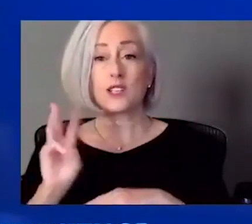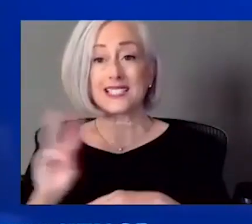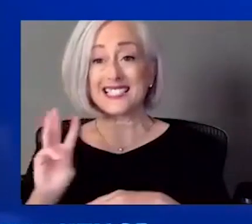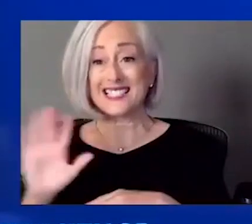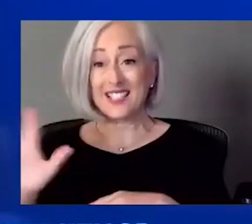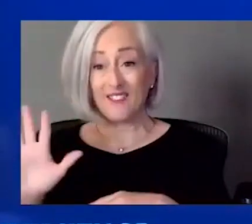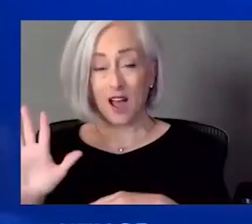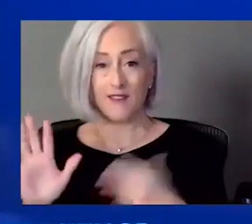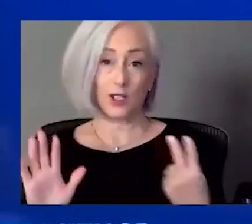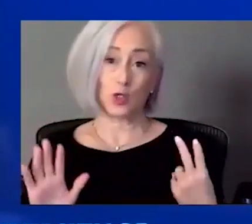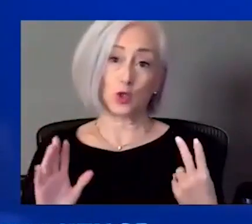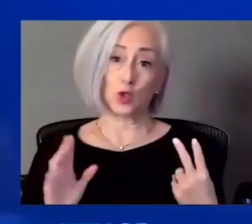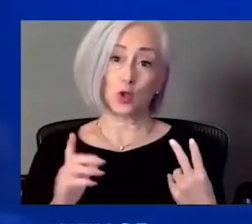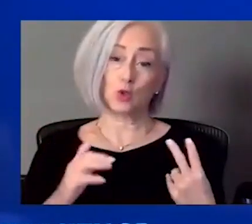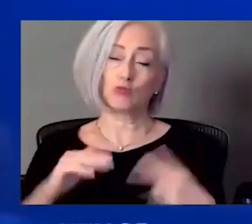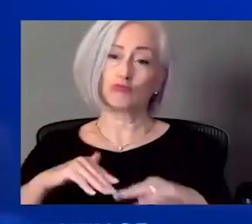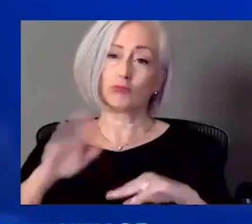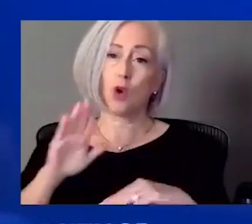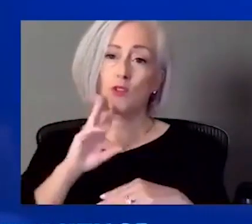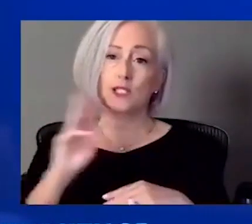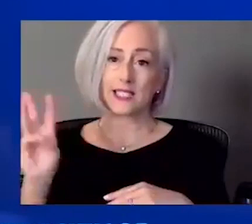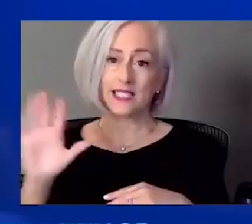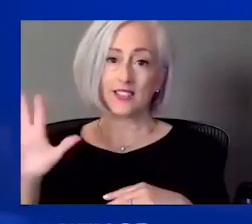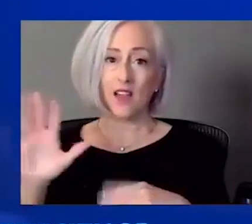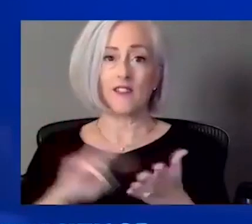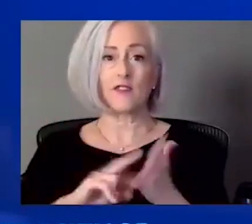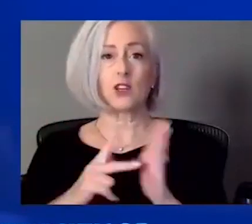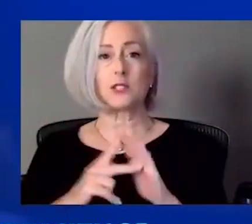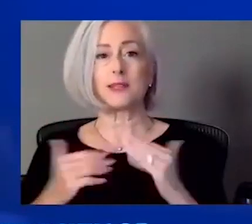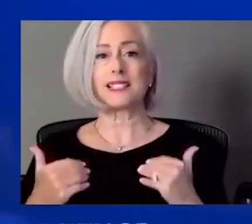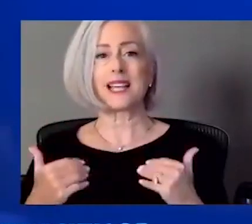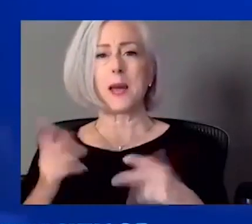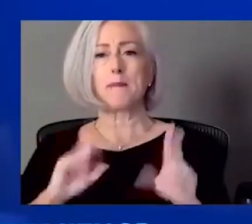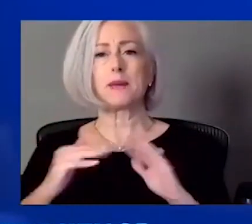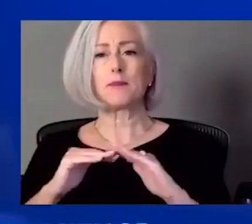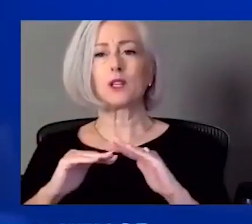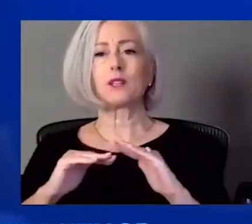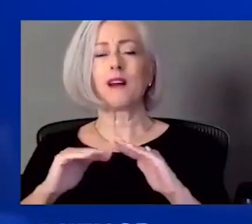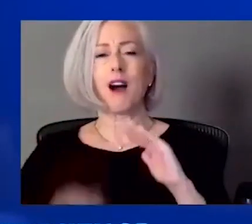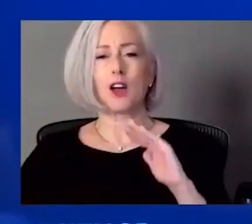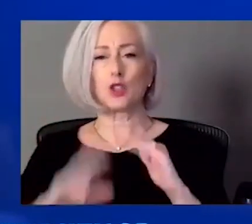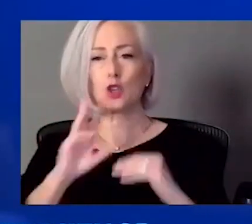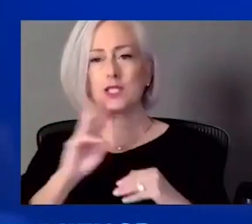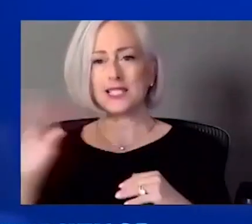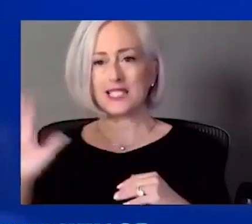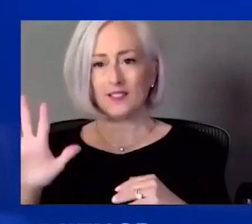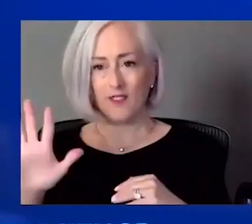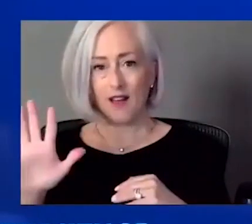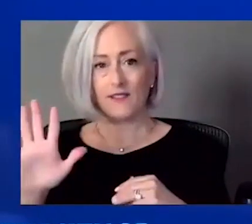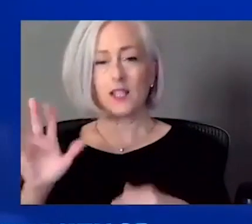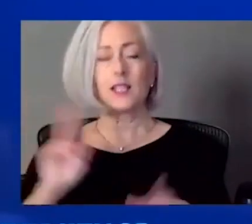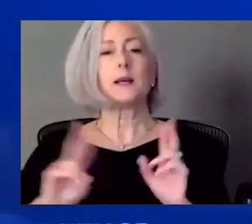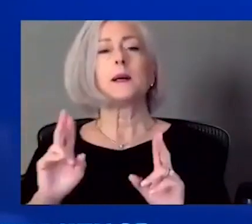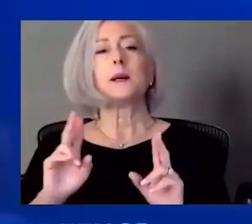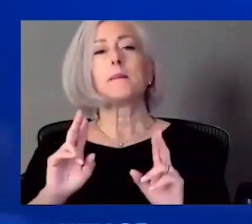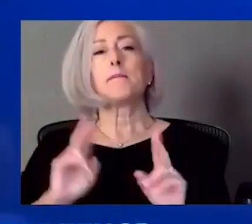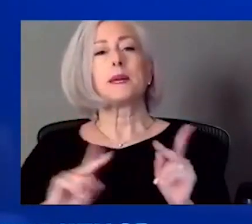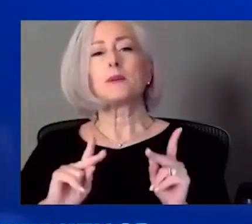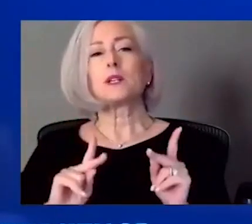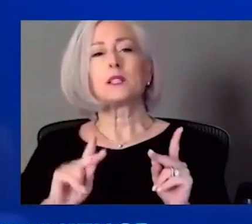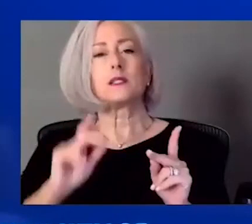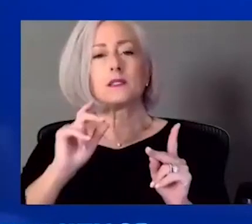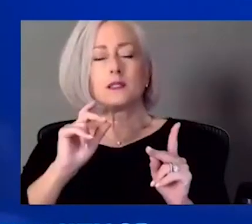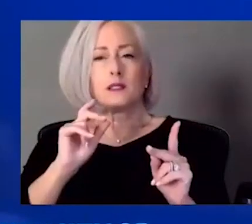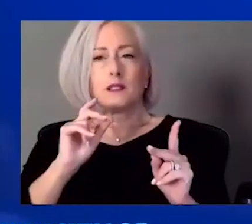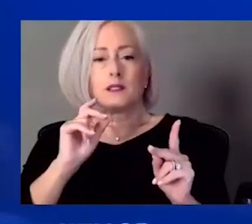65. So other than that, it's younger than 65 people. So it is that lack of those people that are, we are seeing those first individuals